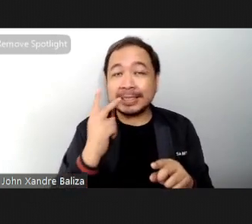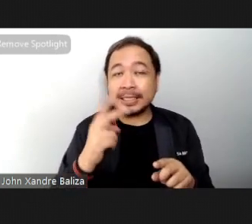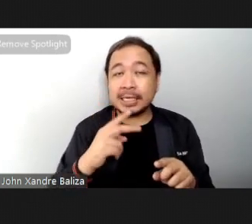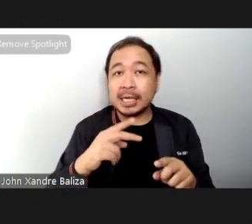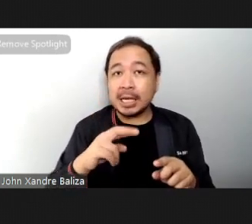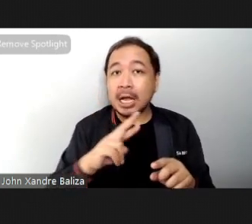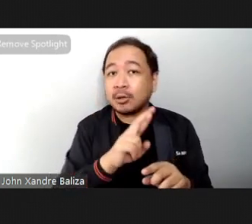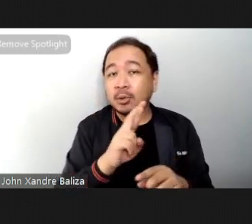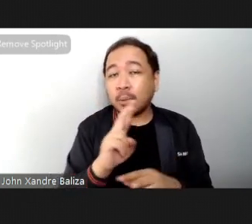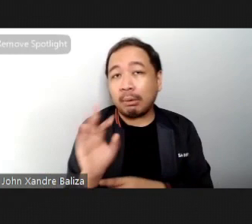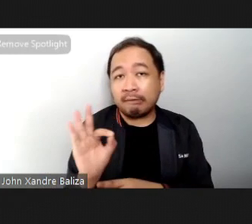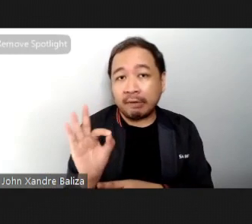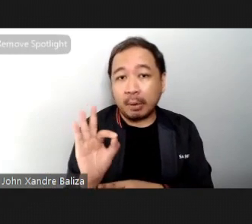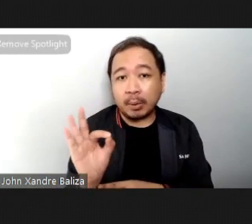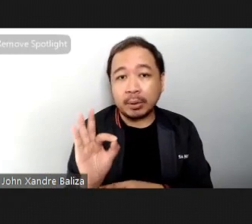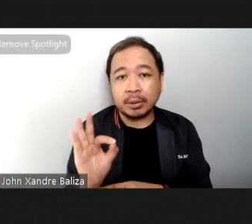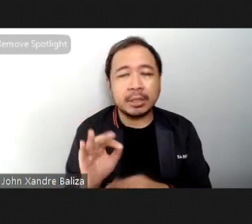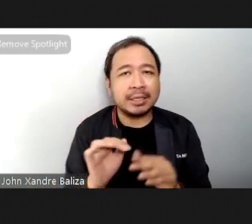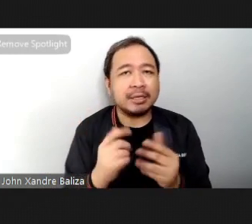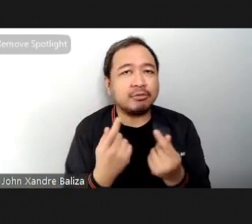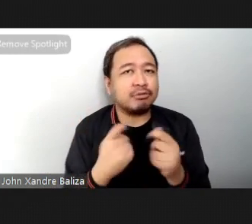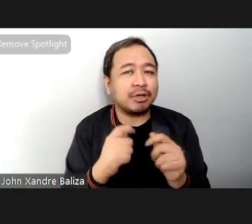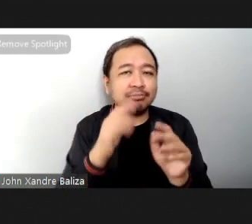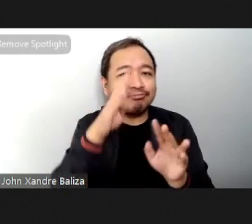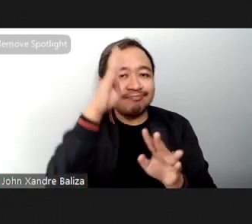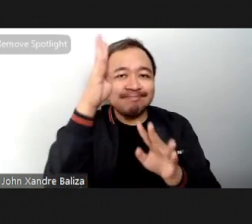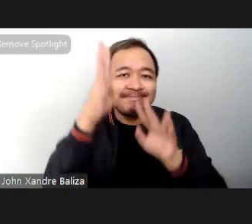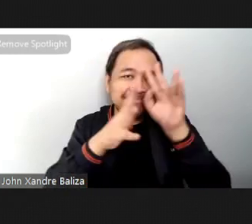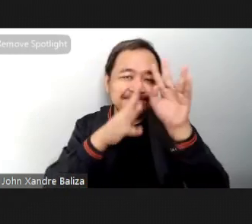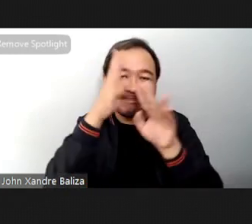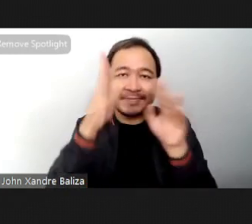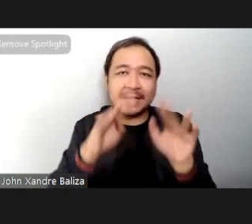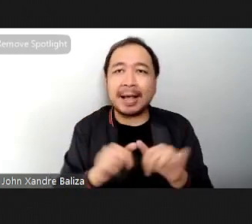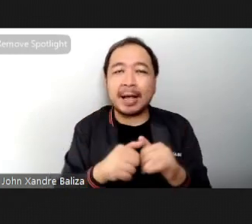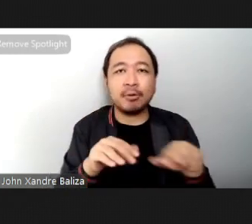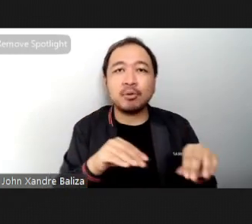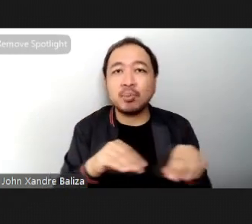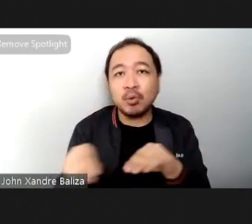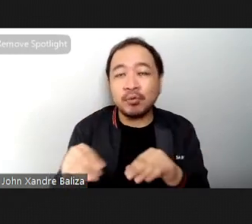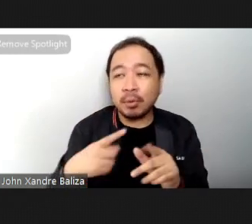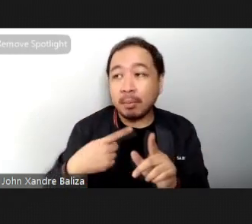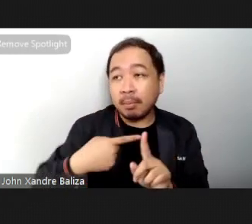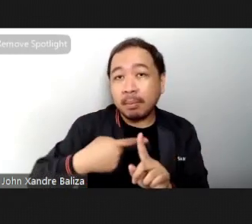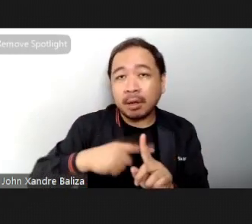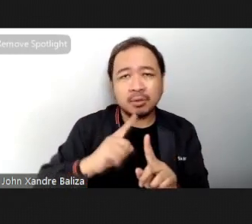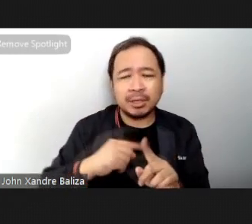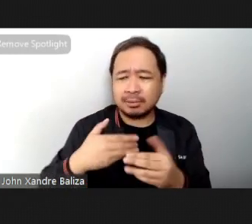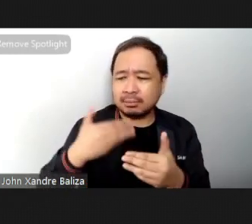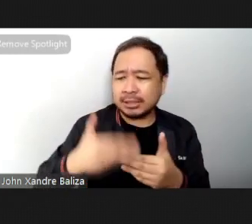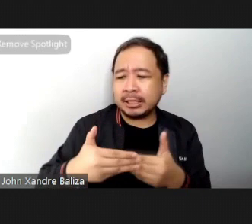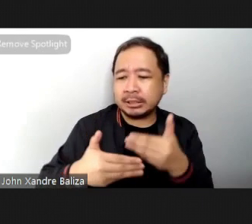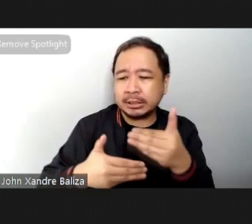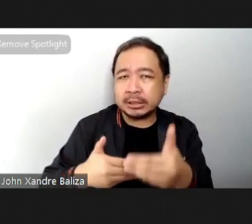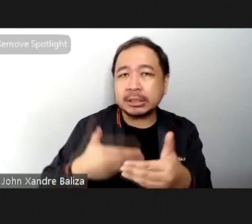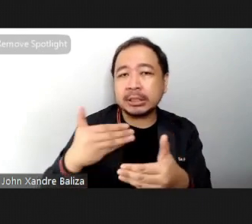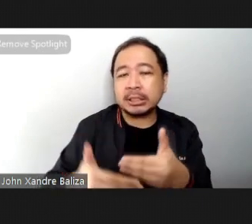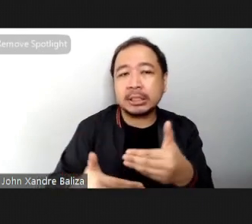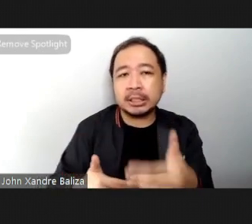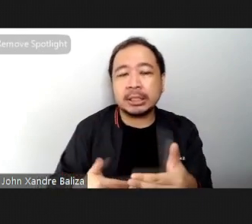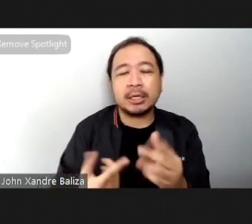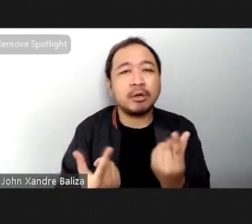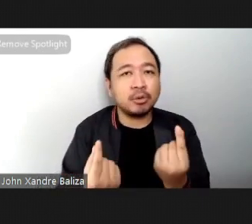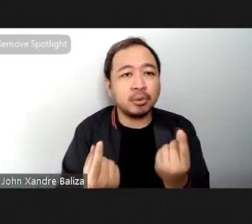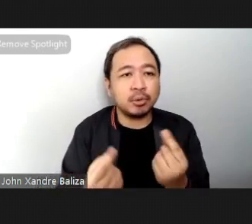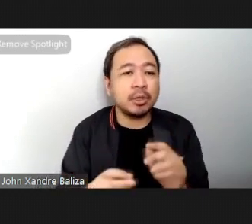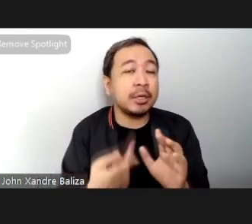approach and we encourage getting graded with the moves and sequences one can do as you can see in the pictures here depending on the